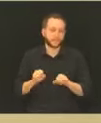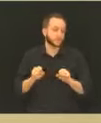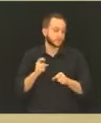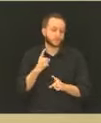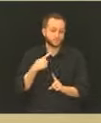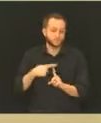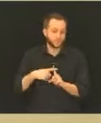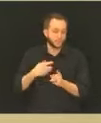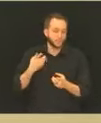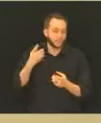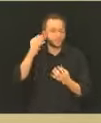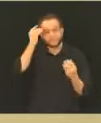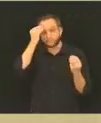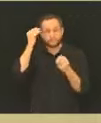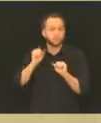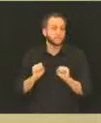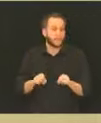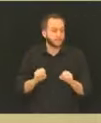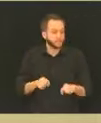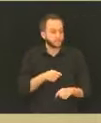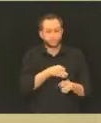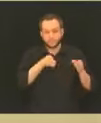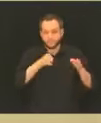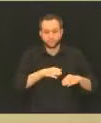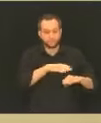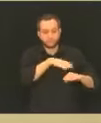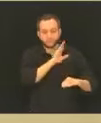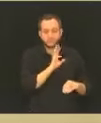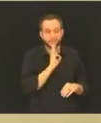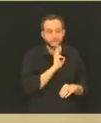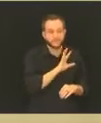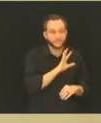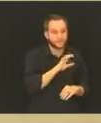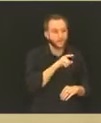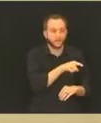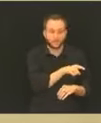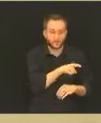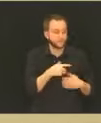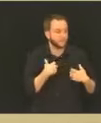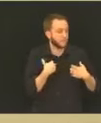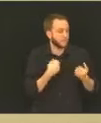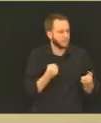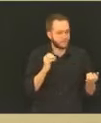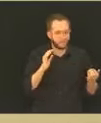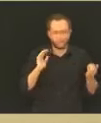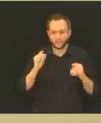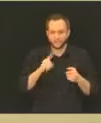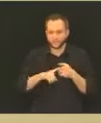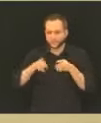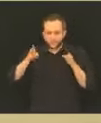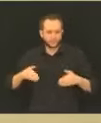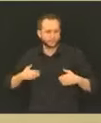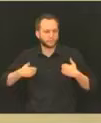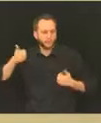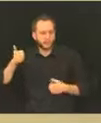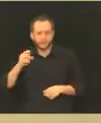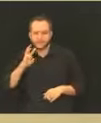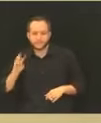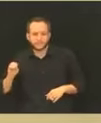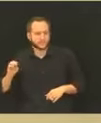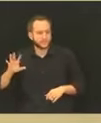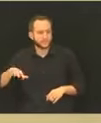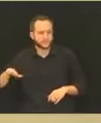65 and not quite as healthy as somebody who is 60 or 61. The idea, though,